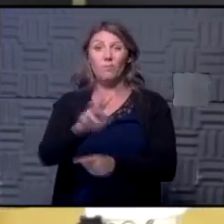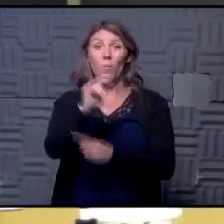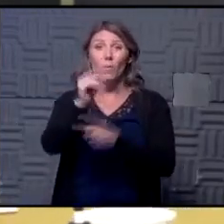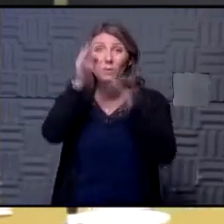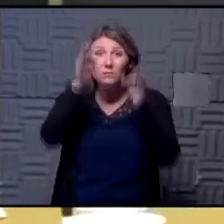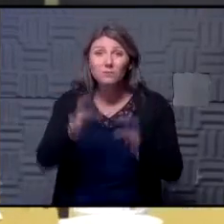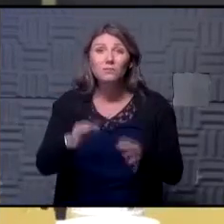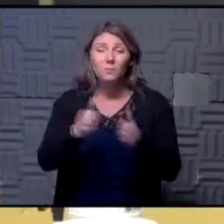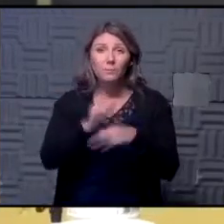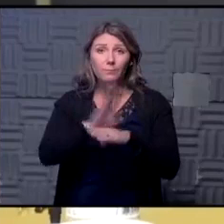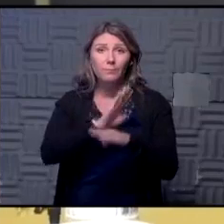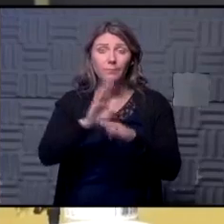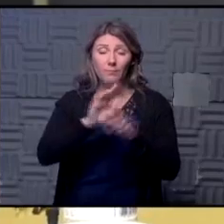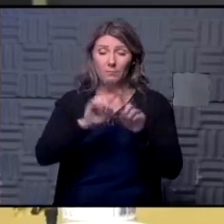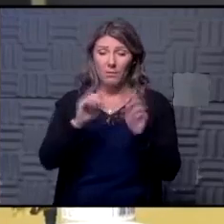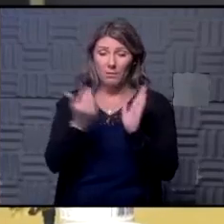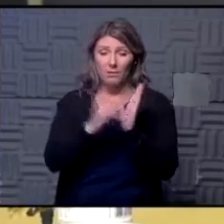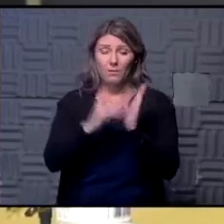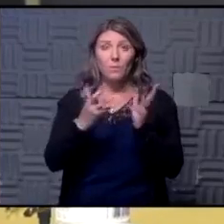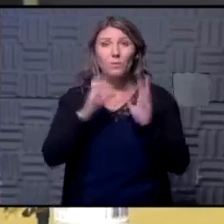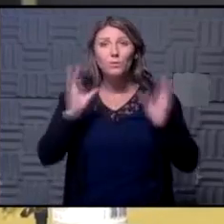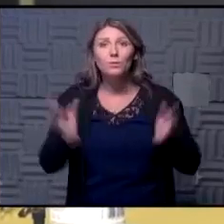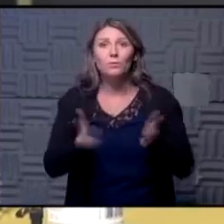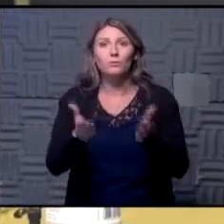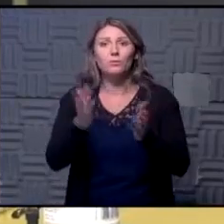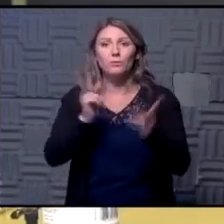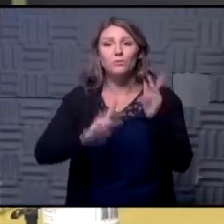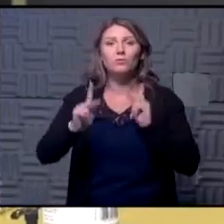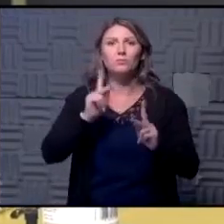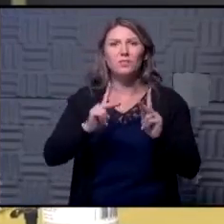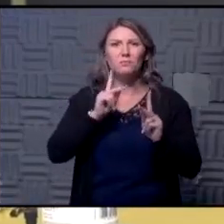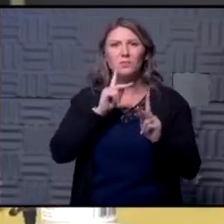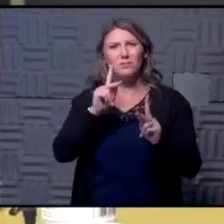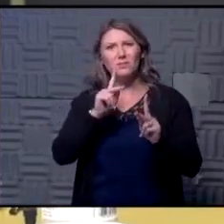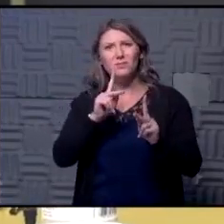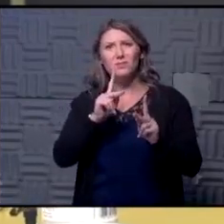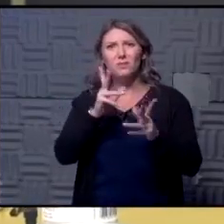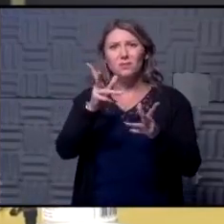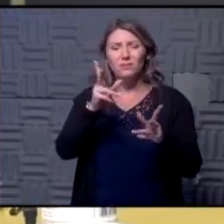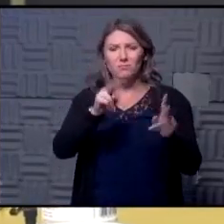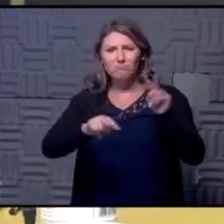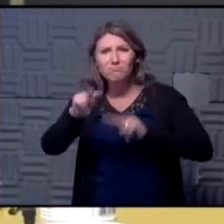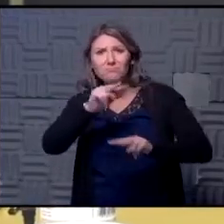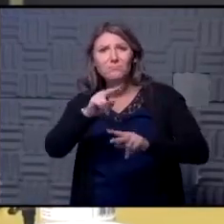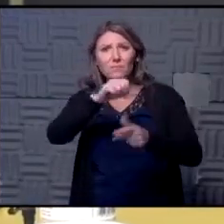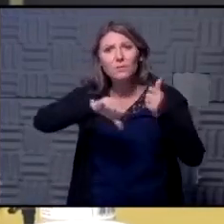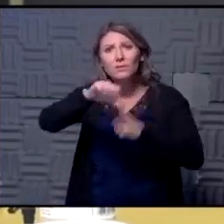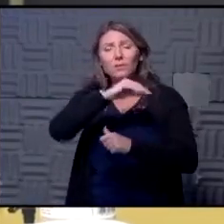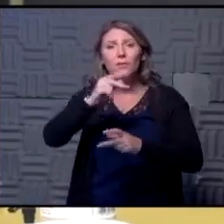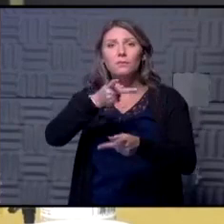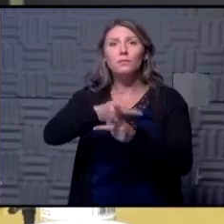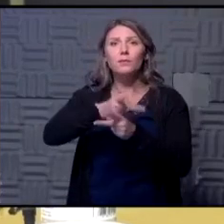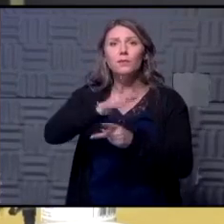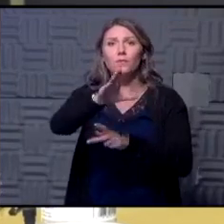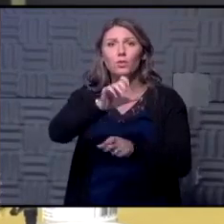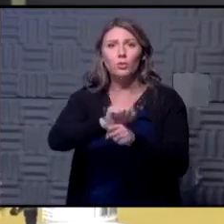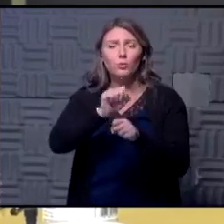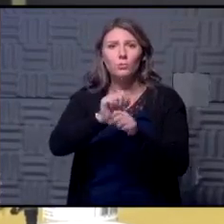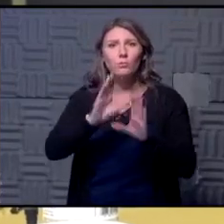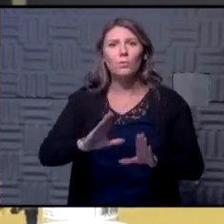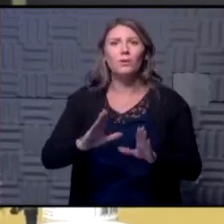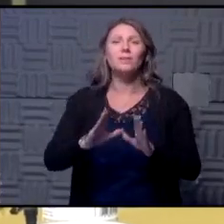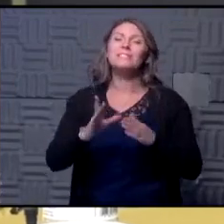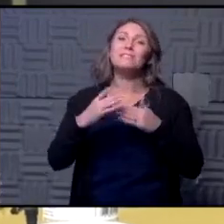i think what we want to do is again encourage people to to look out for one another and take care of your employees uh be